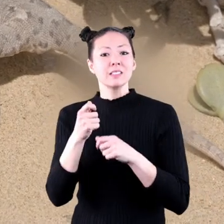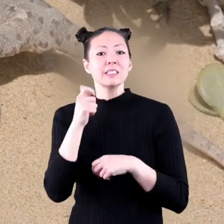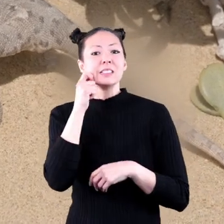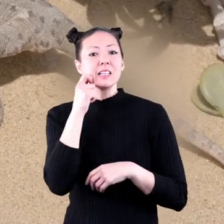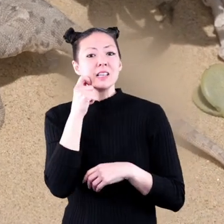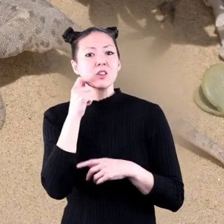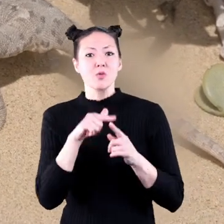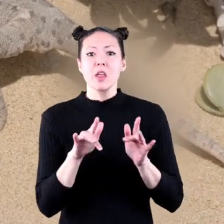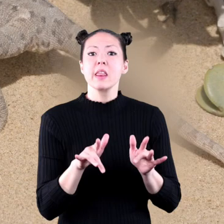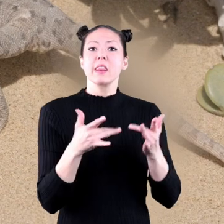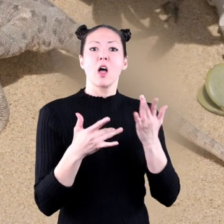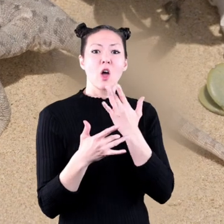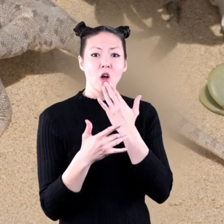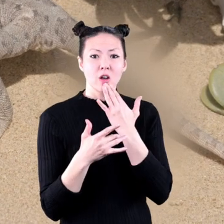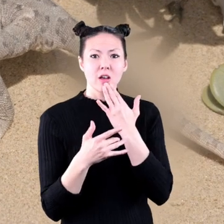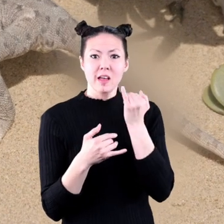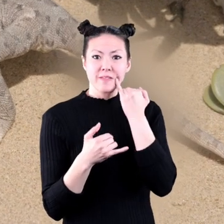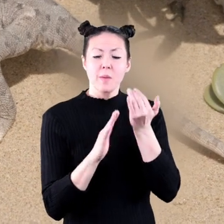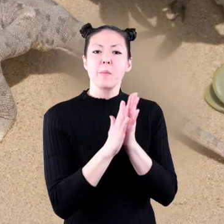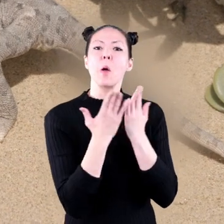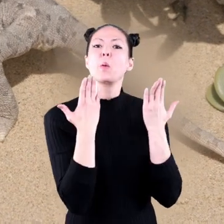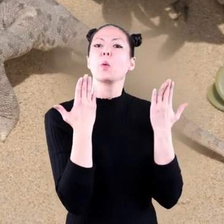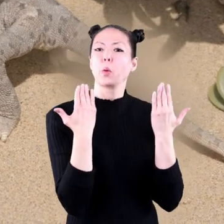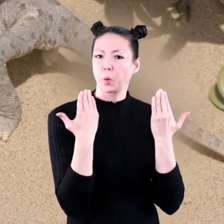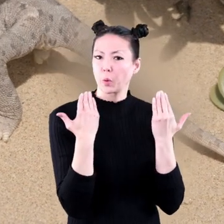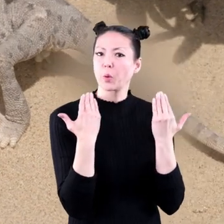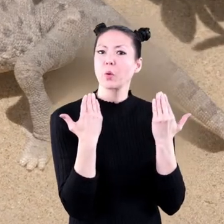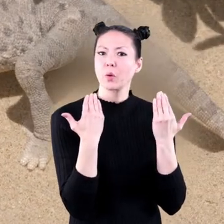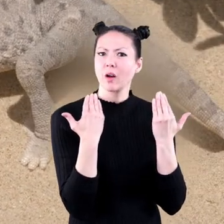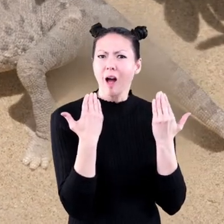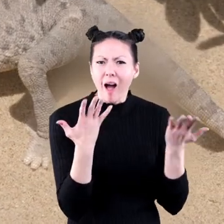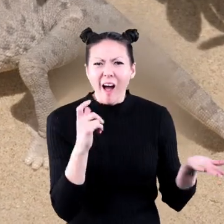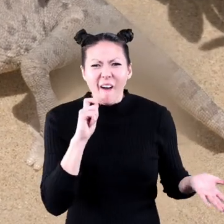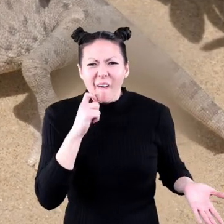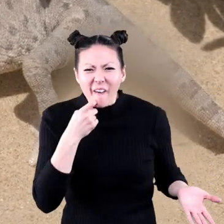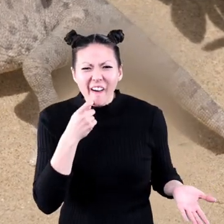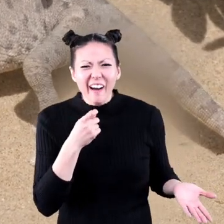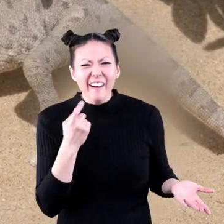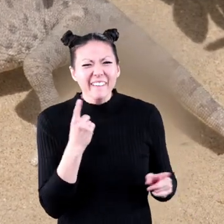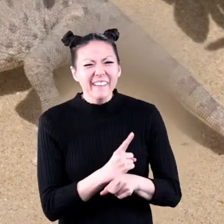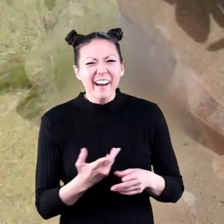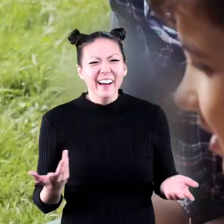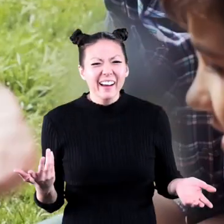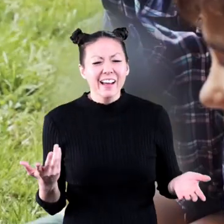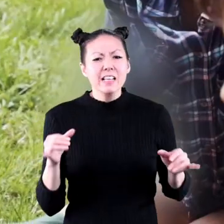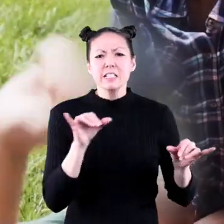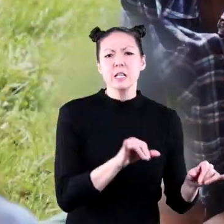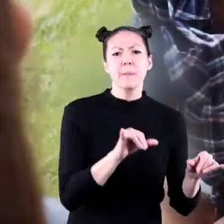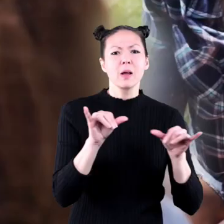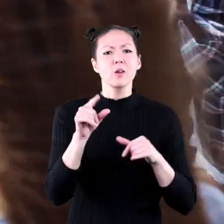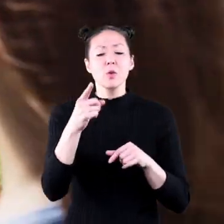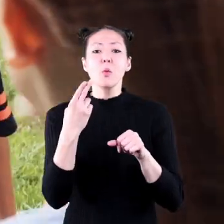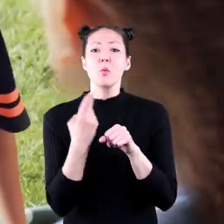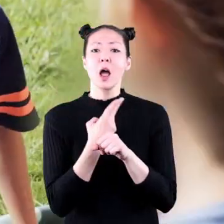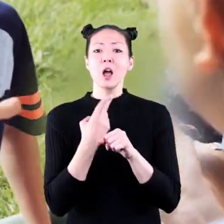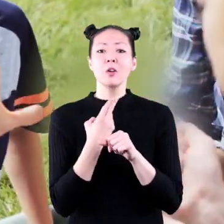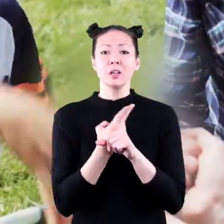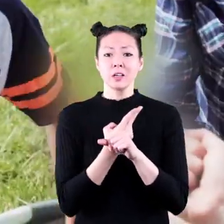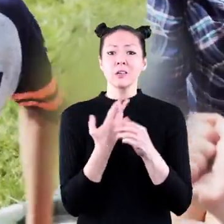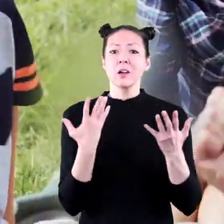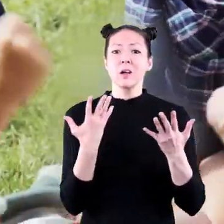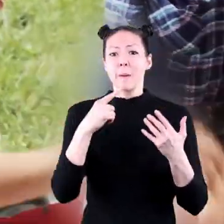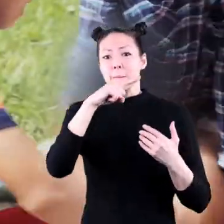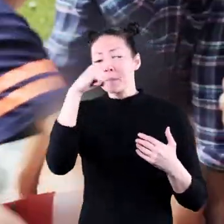its skin to a lighter color when it needs to cool down. How cool is that? This is similar to your